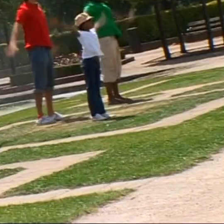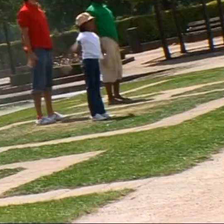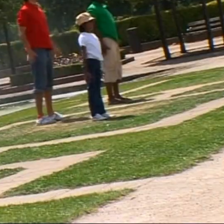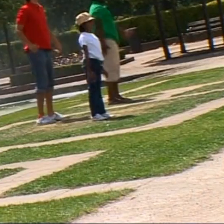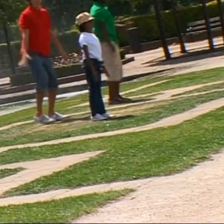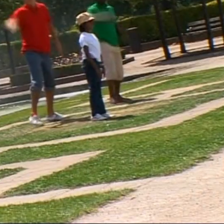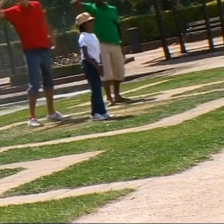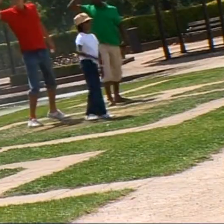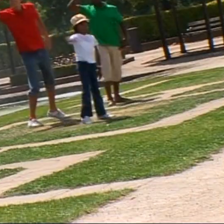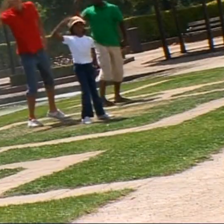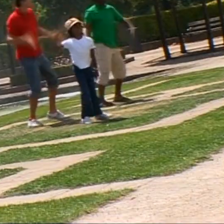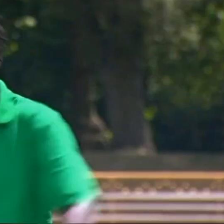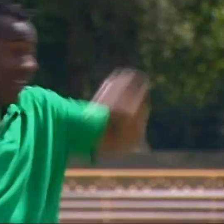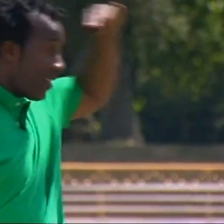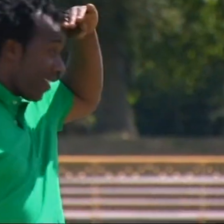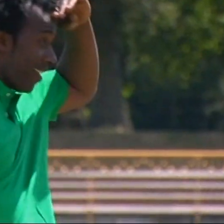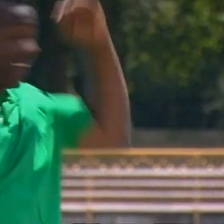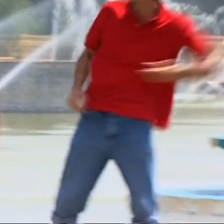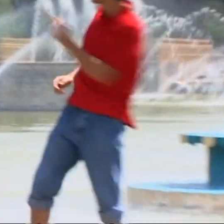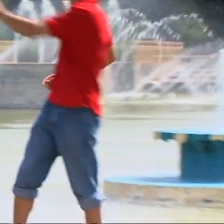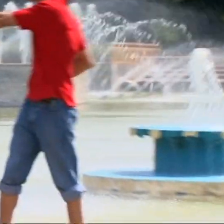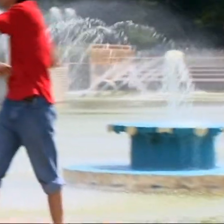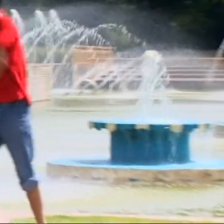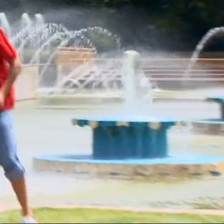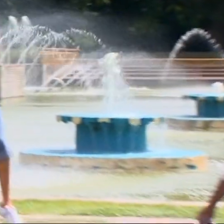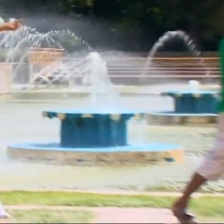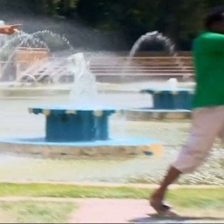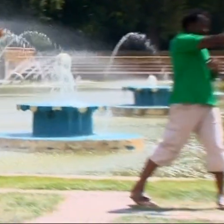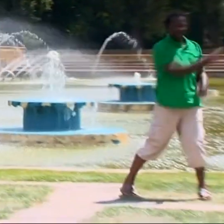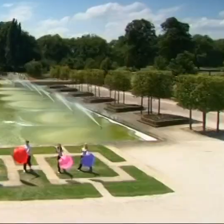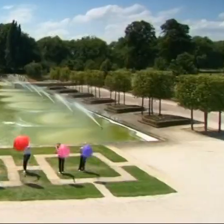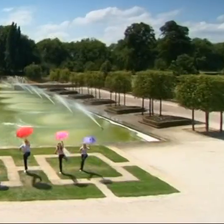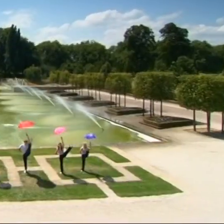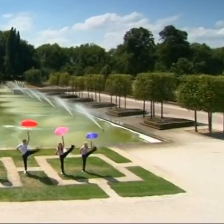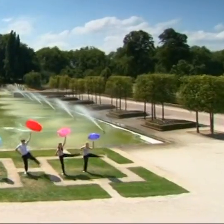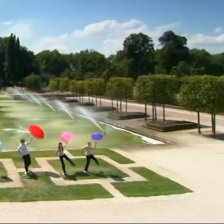are grey When summer skies are far away